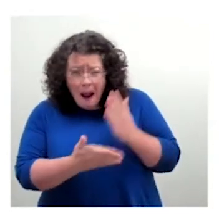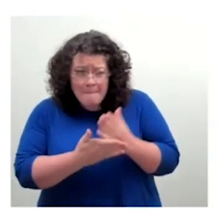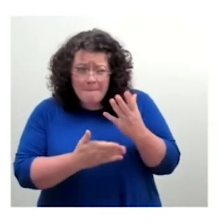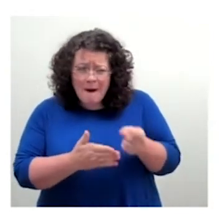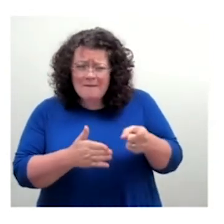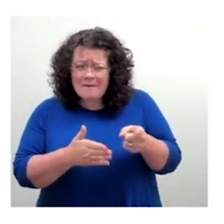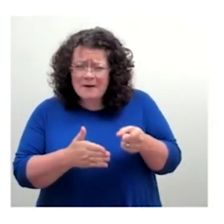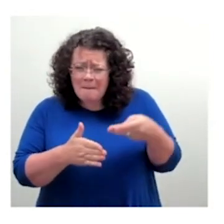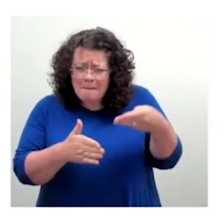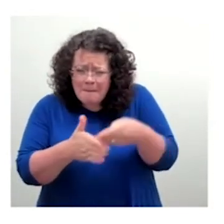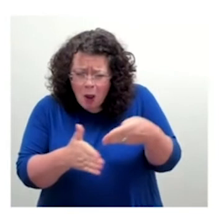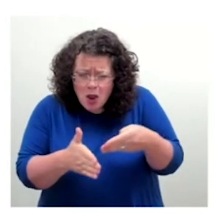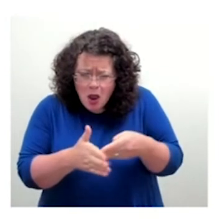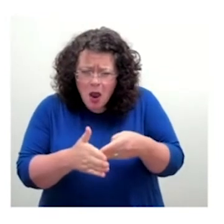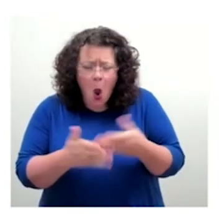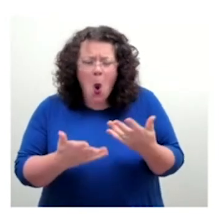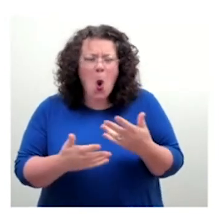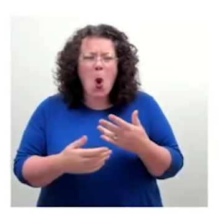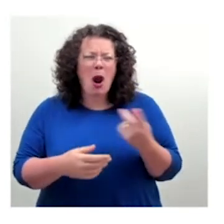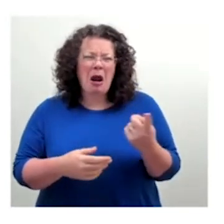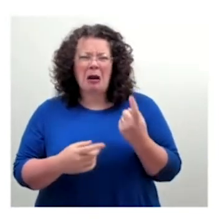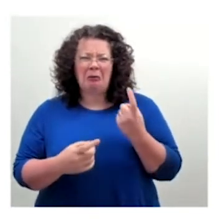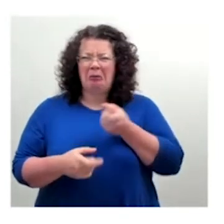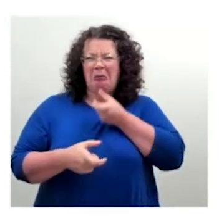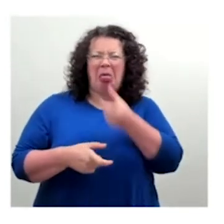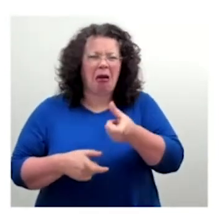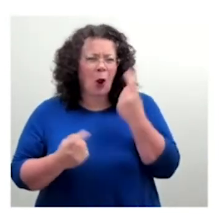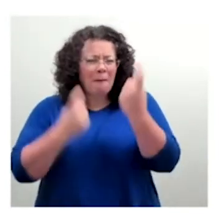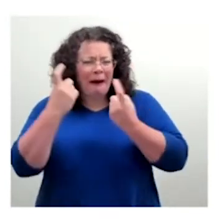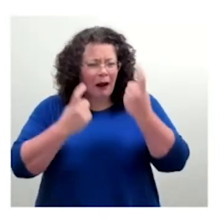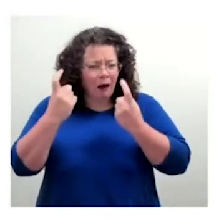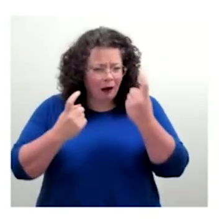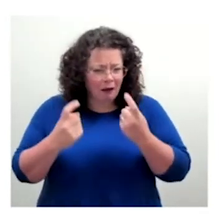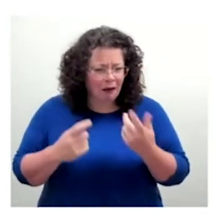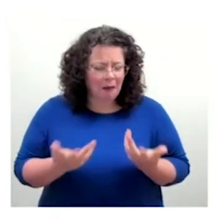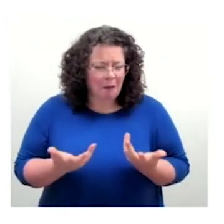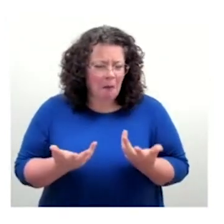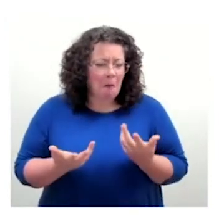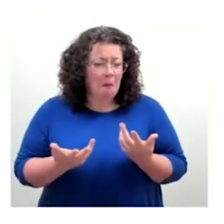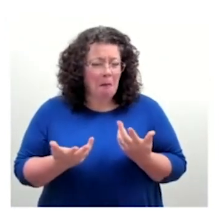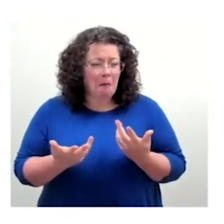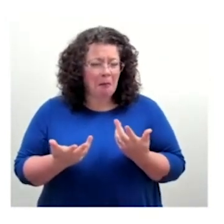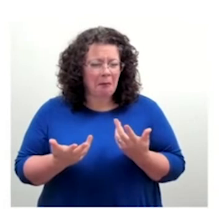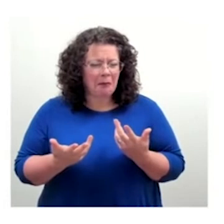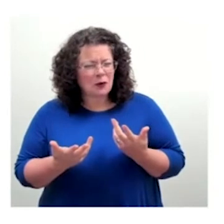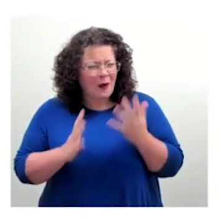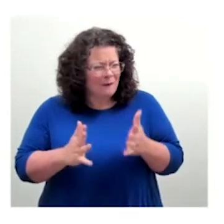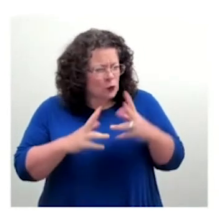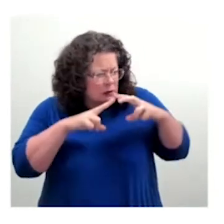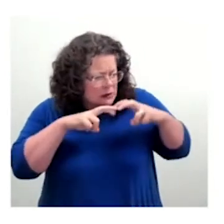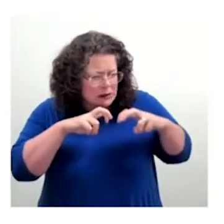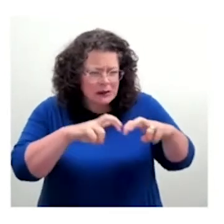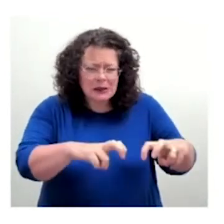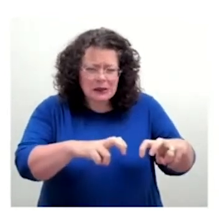in. And we always do. We look at these things. And often, sometimes people turn around and present and we go,